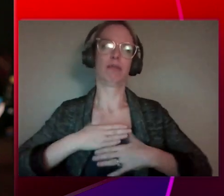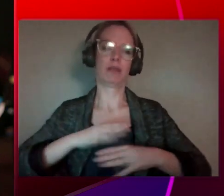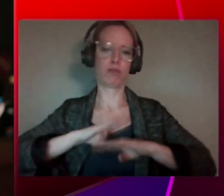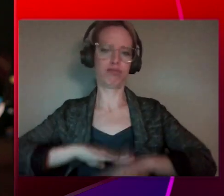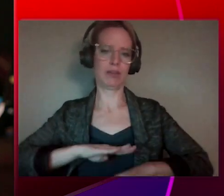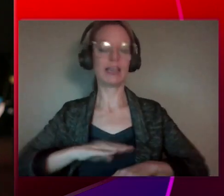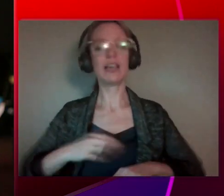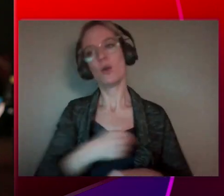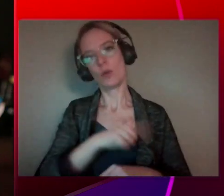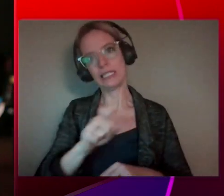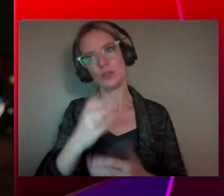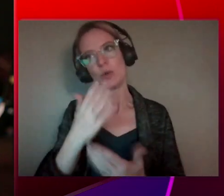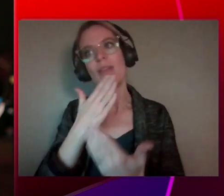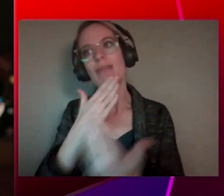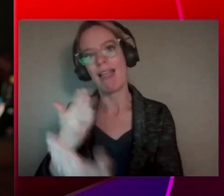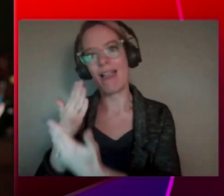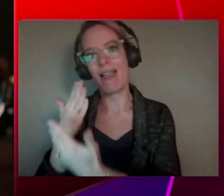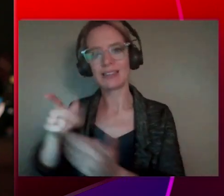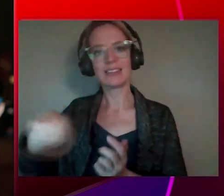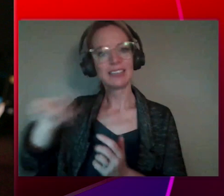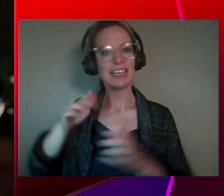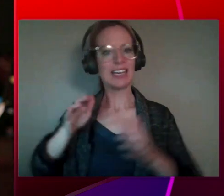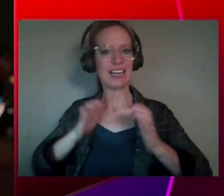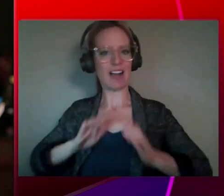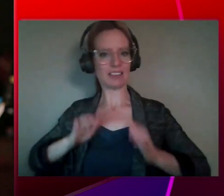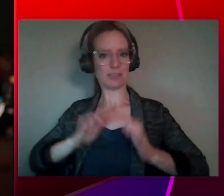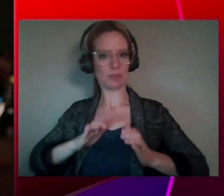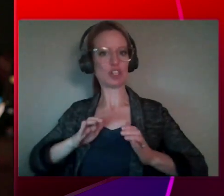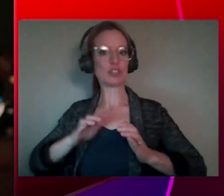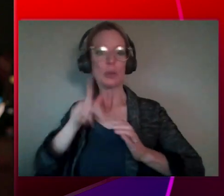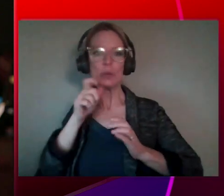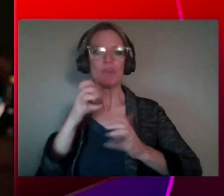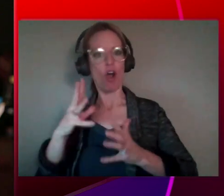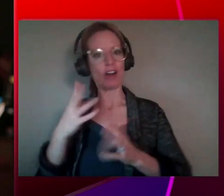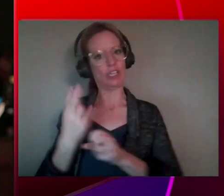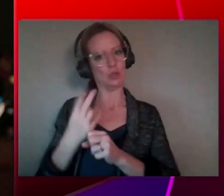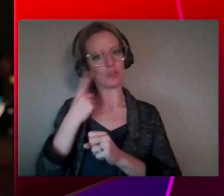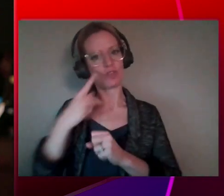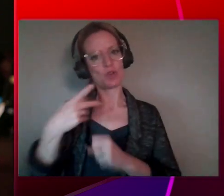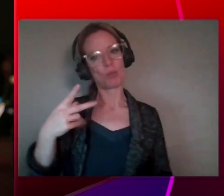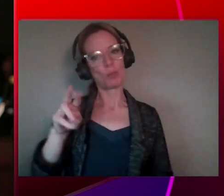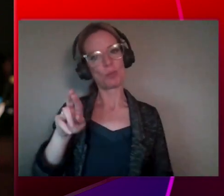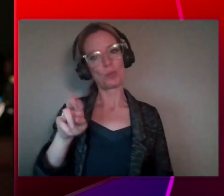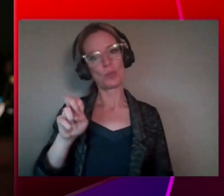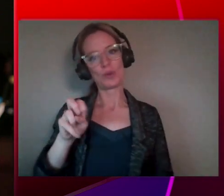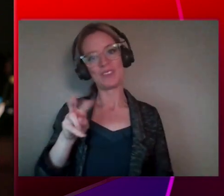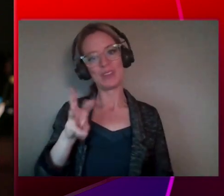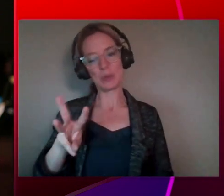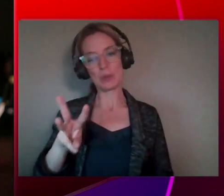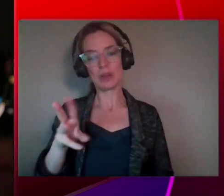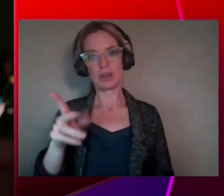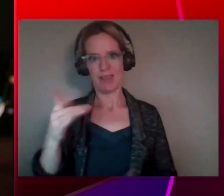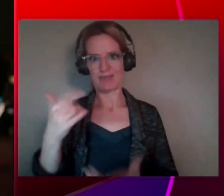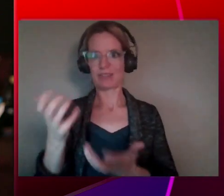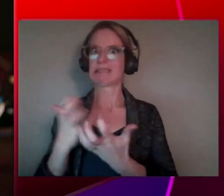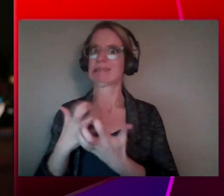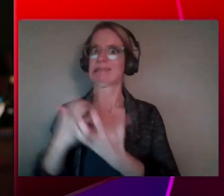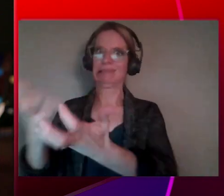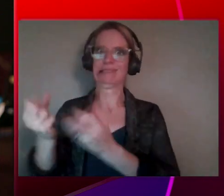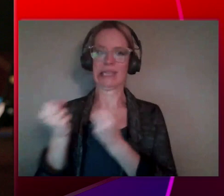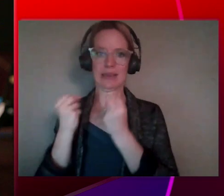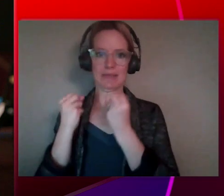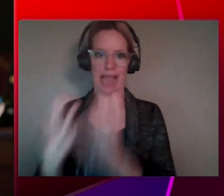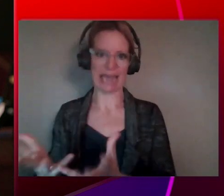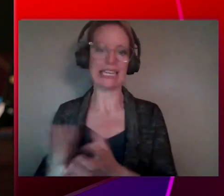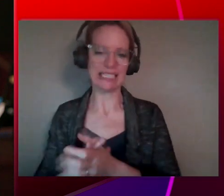engaged with. So they have been quite extensive and quite many. There have been a lot of